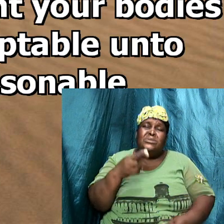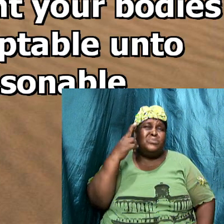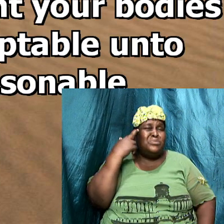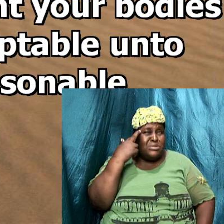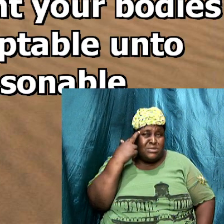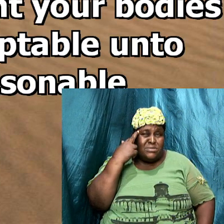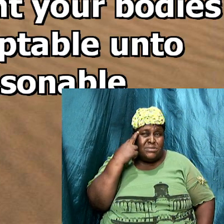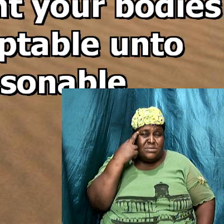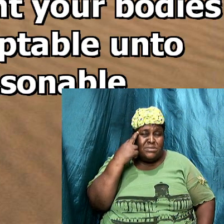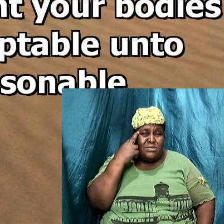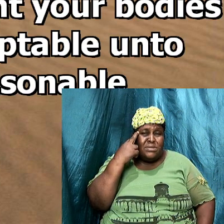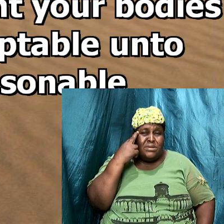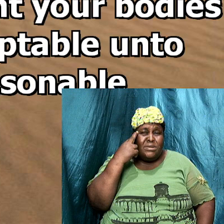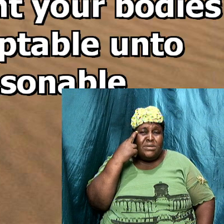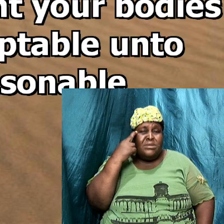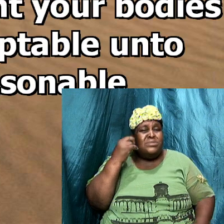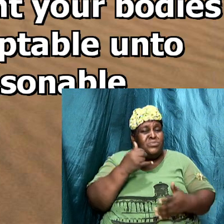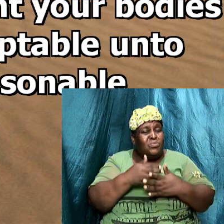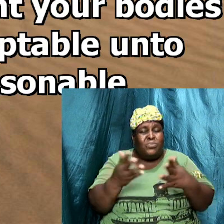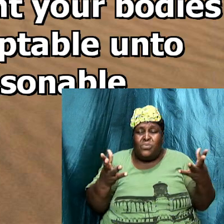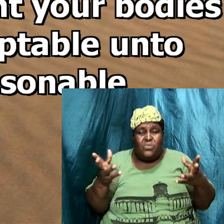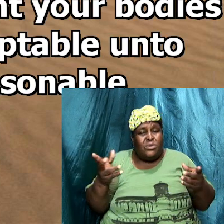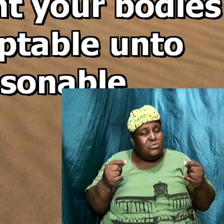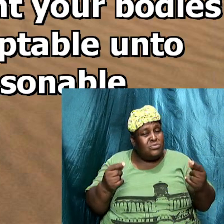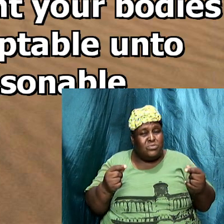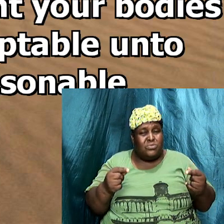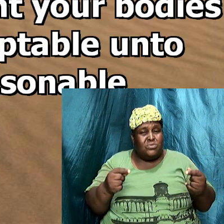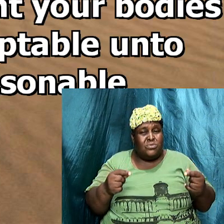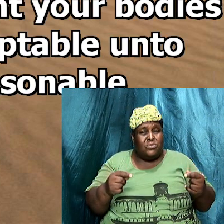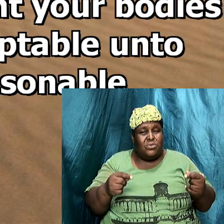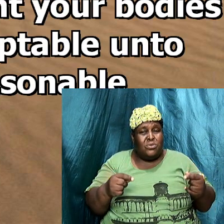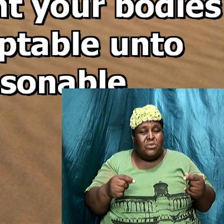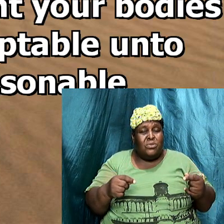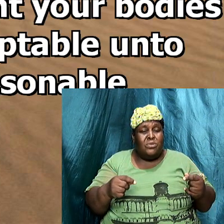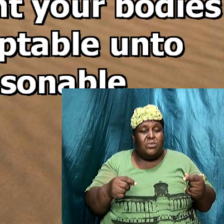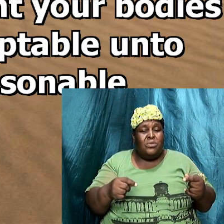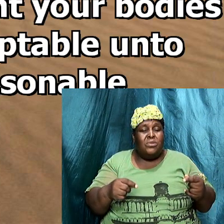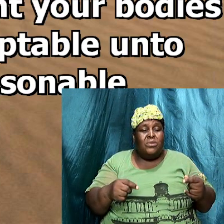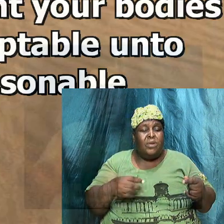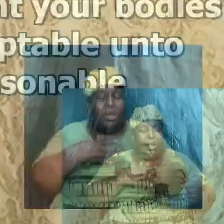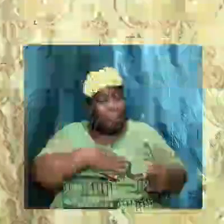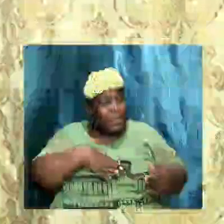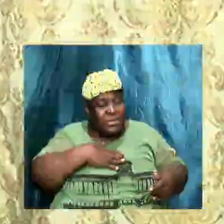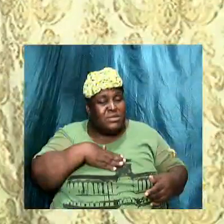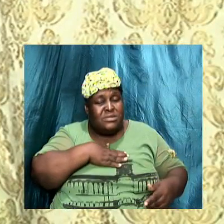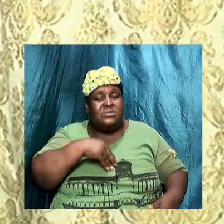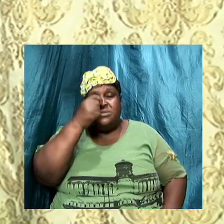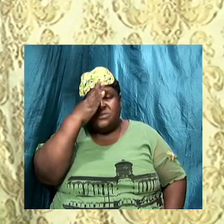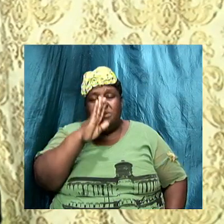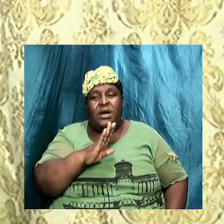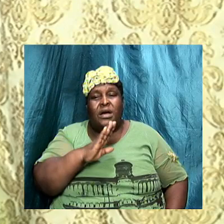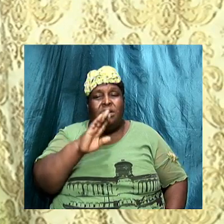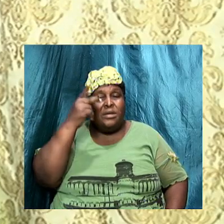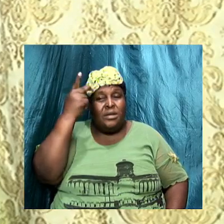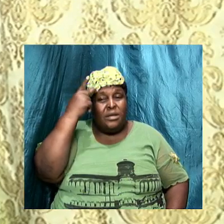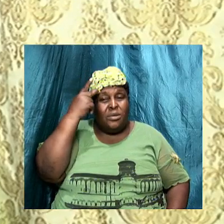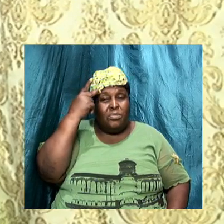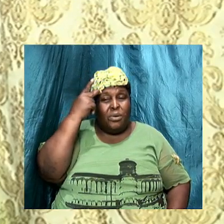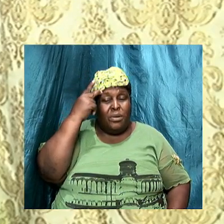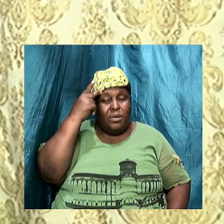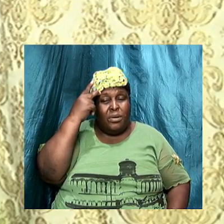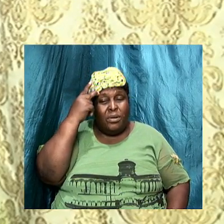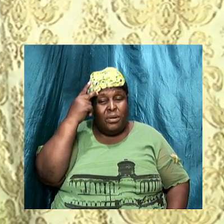I beseech you, present your body as a living sacrifice, holy and pleasing to God. Paul admonition